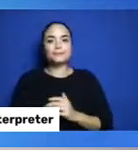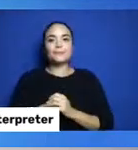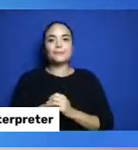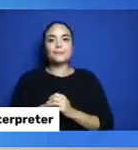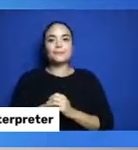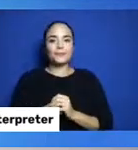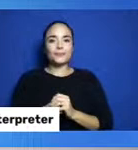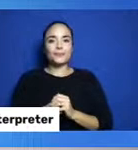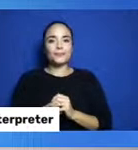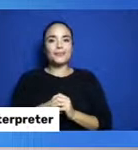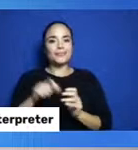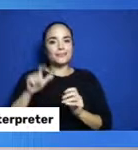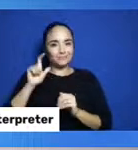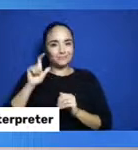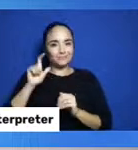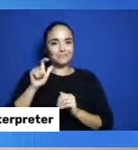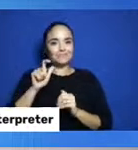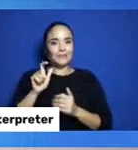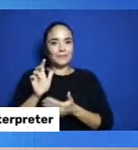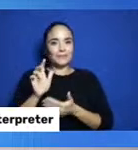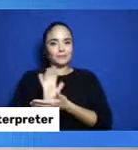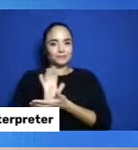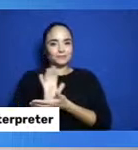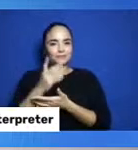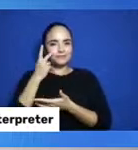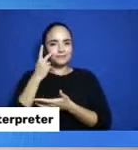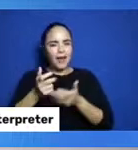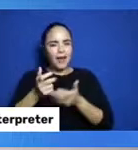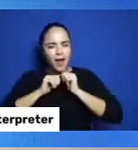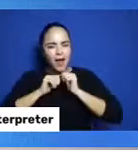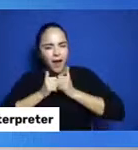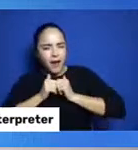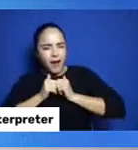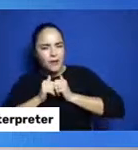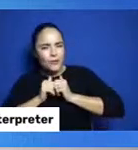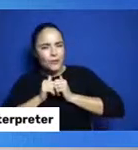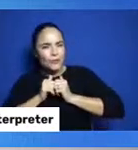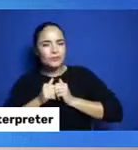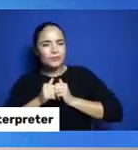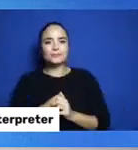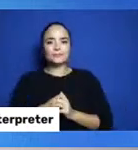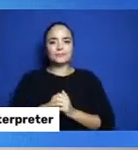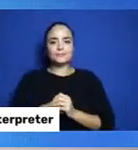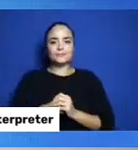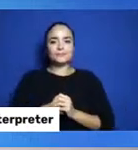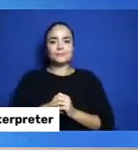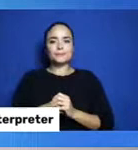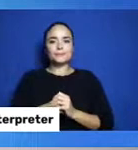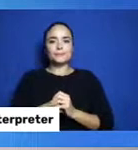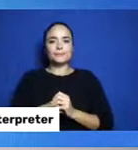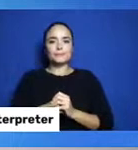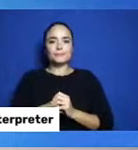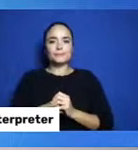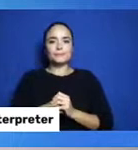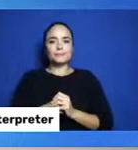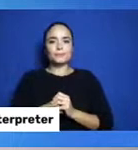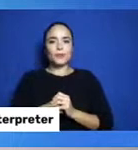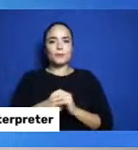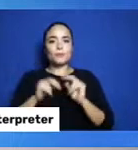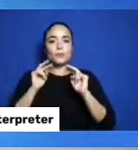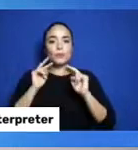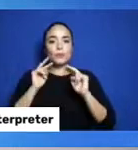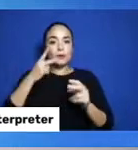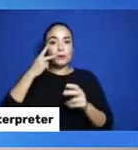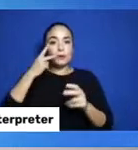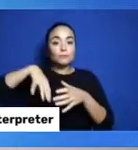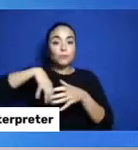play on. And, we're going to see the little smudge. It's going to have smoke. Let's watch the smoke inside of the